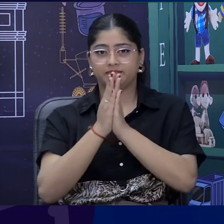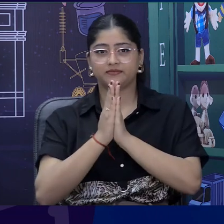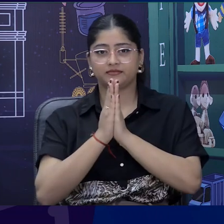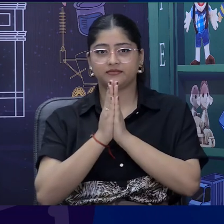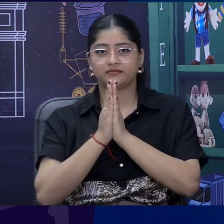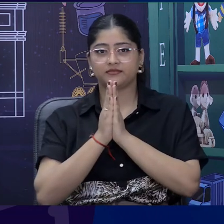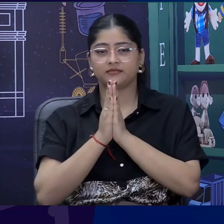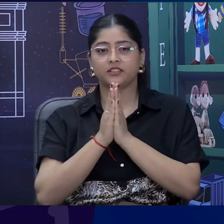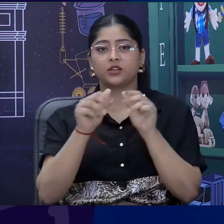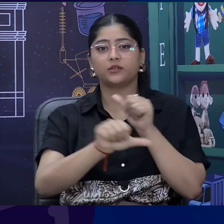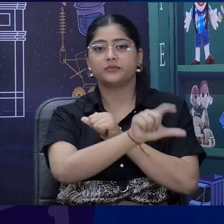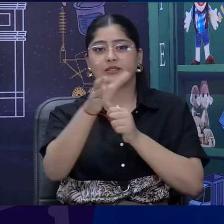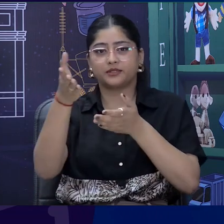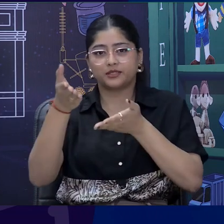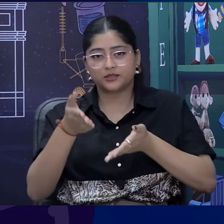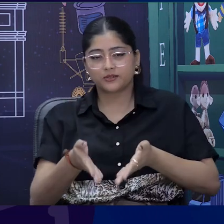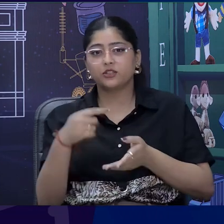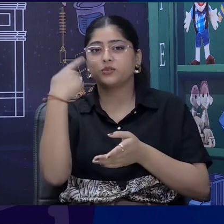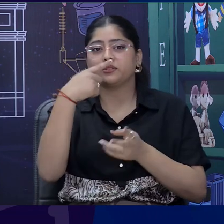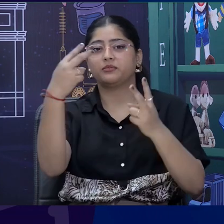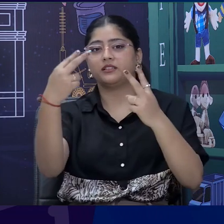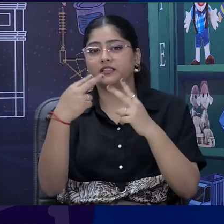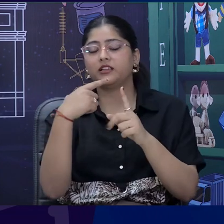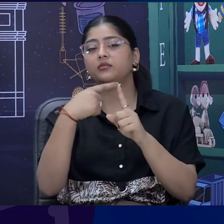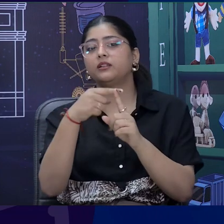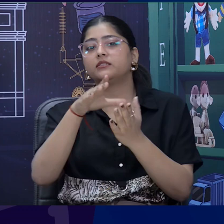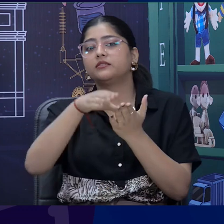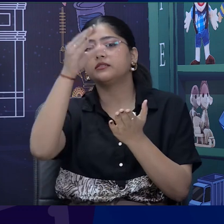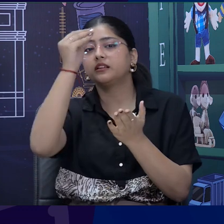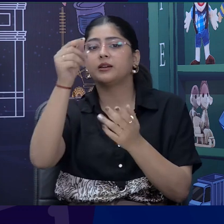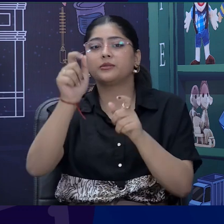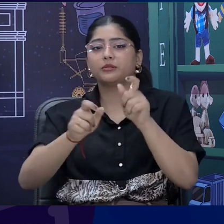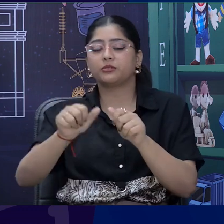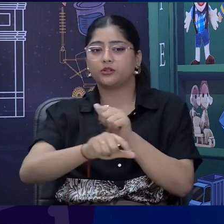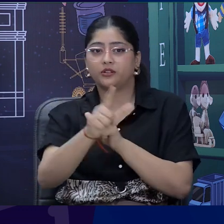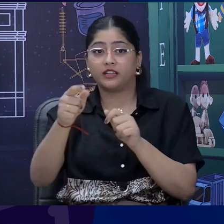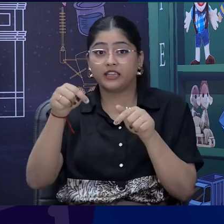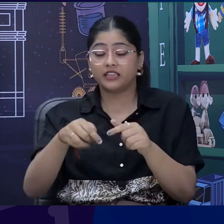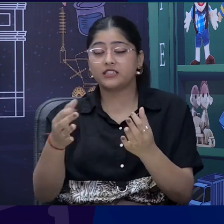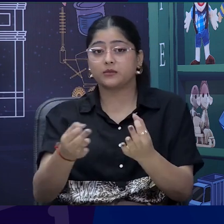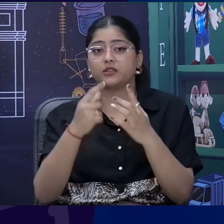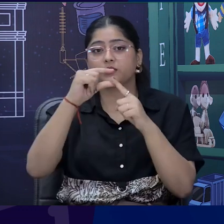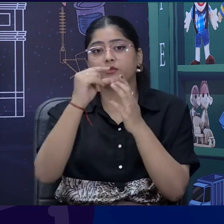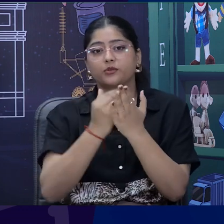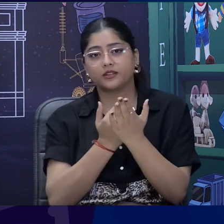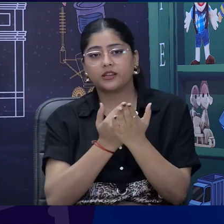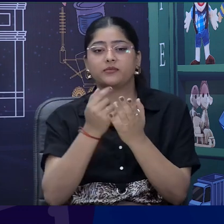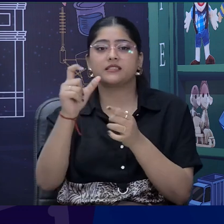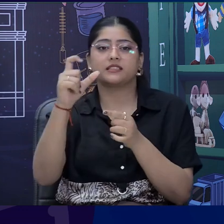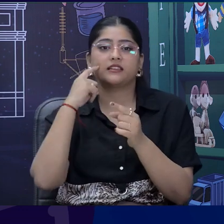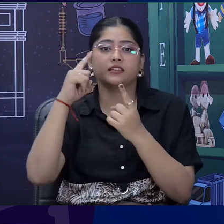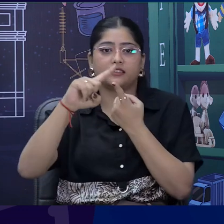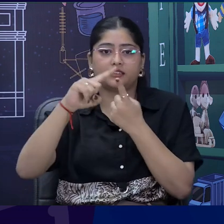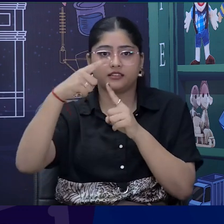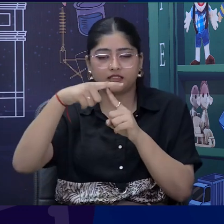Namaskar. Very warm welcome to all the viewers and learners in this very special session of CIT and CRT. I am